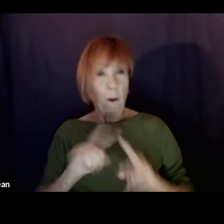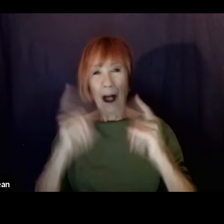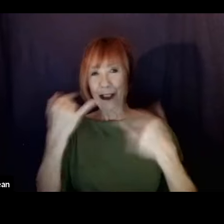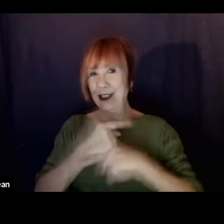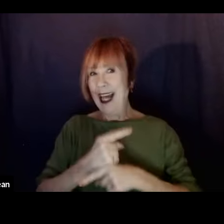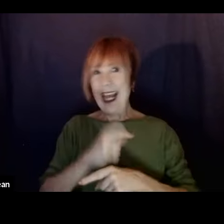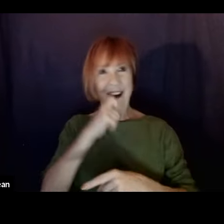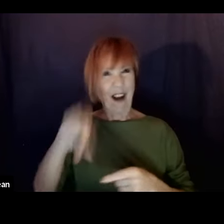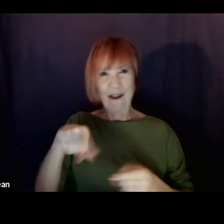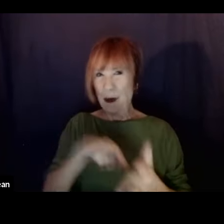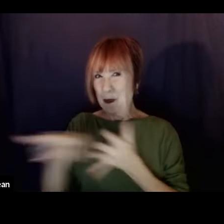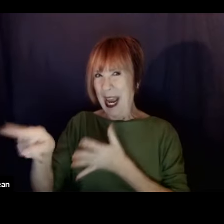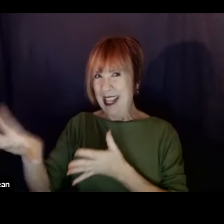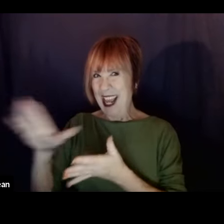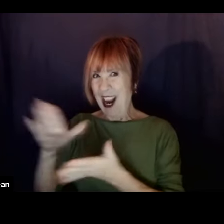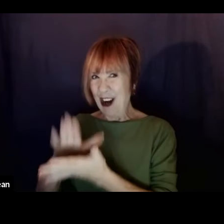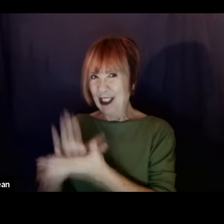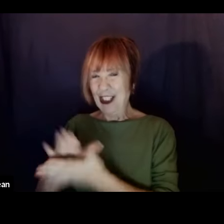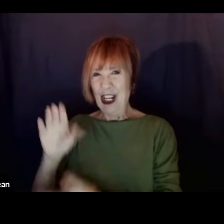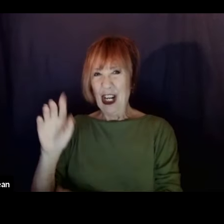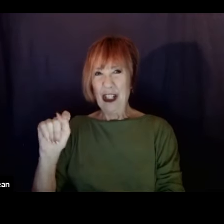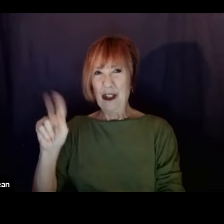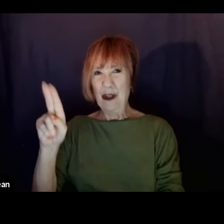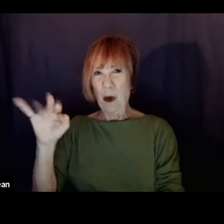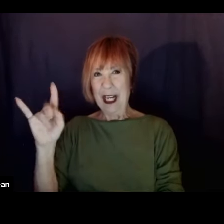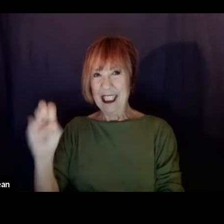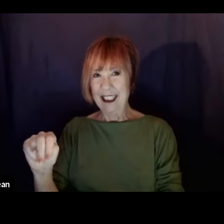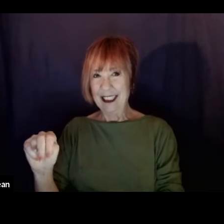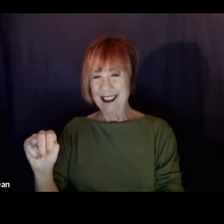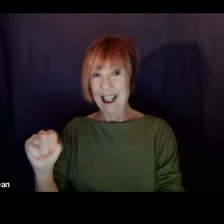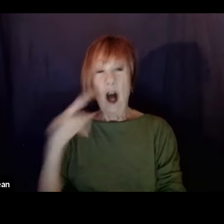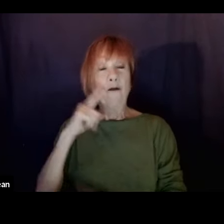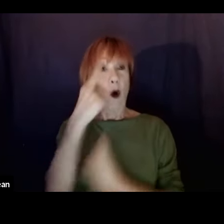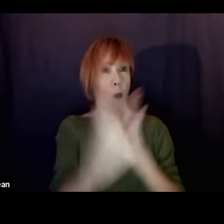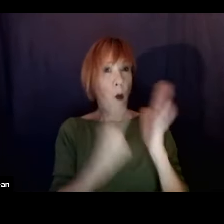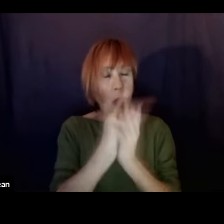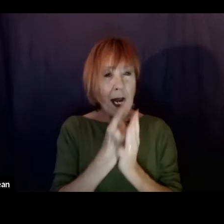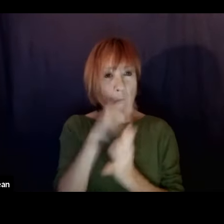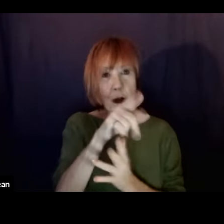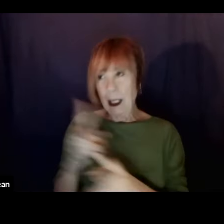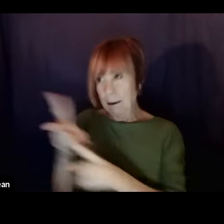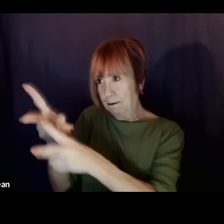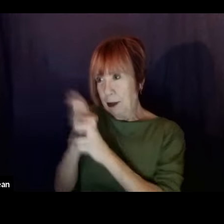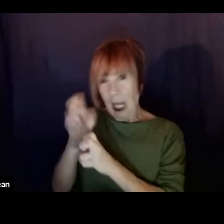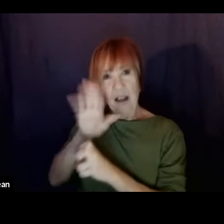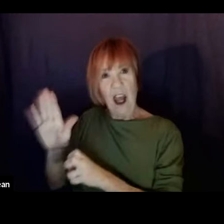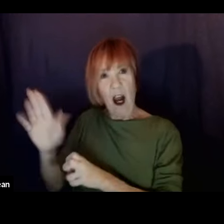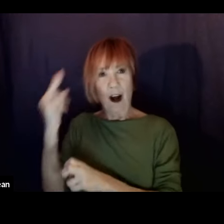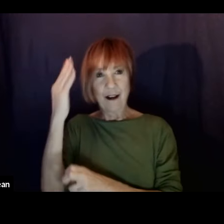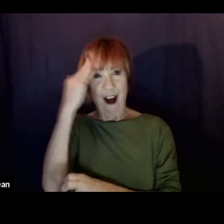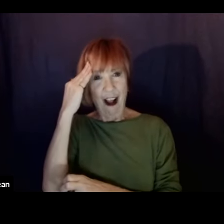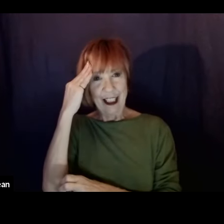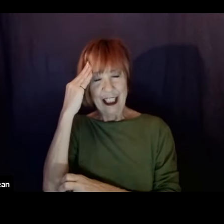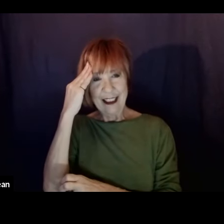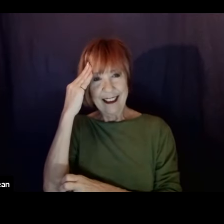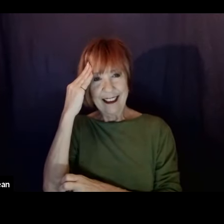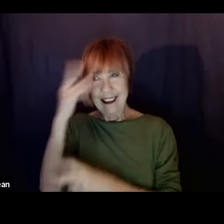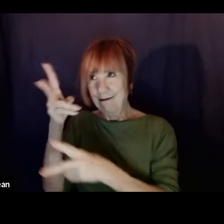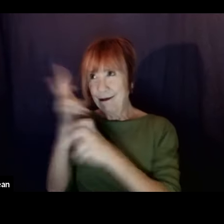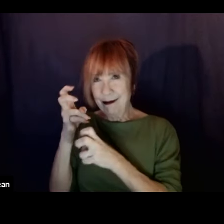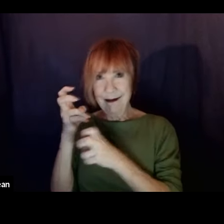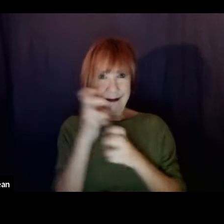expensive tuition. For the next hour, you're going to be able to glimpse their knowledge and know-how. Now, so,